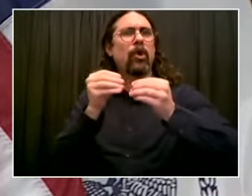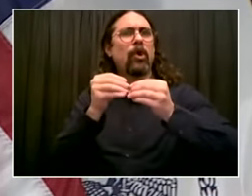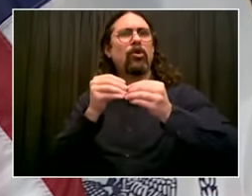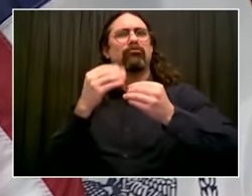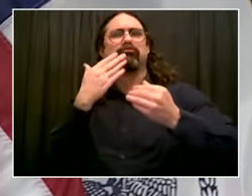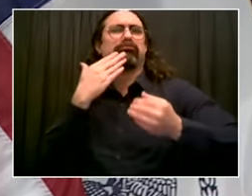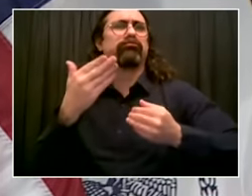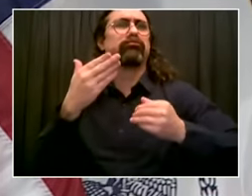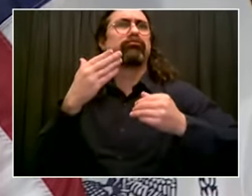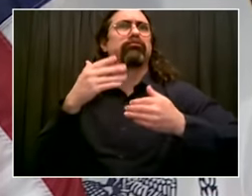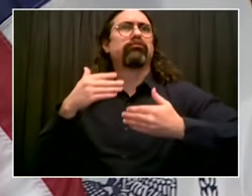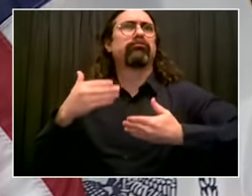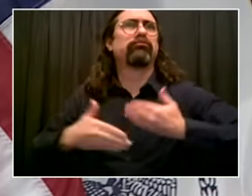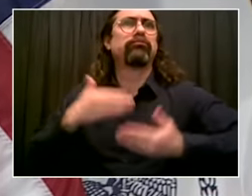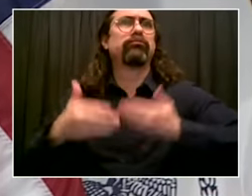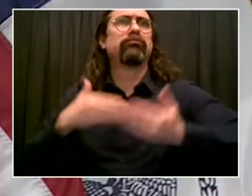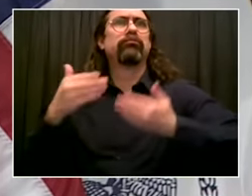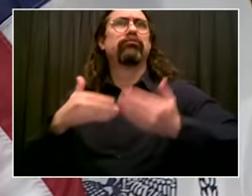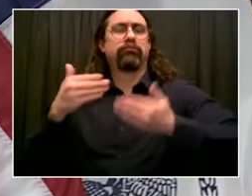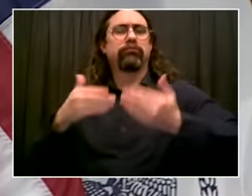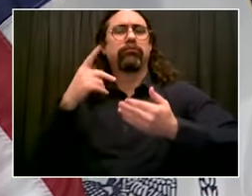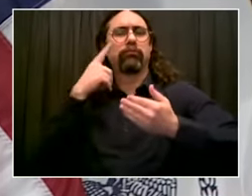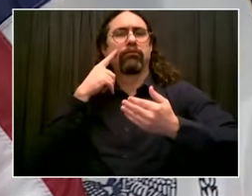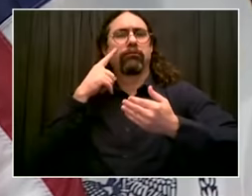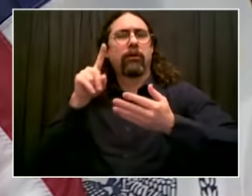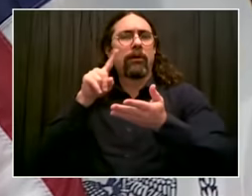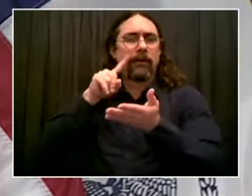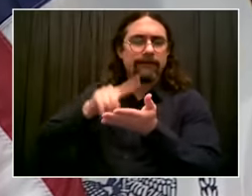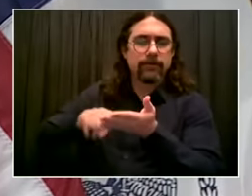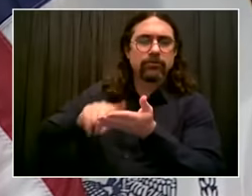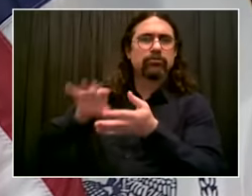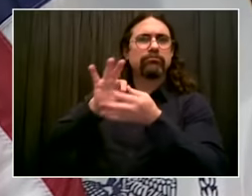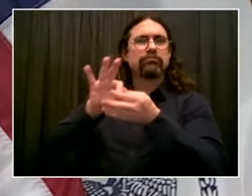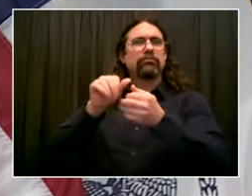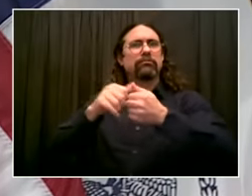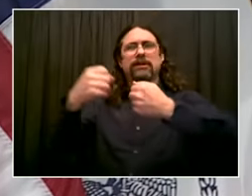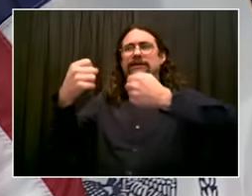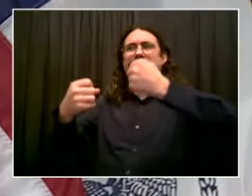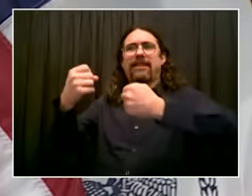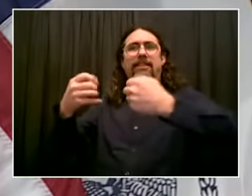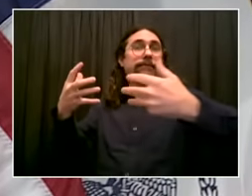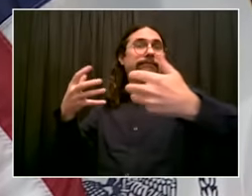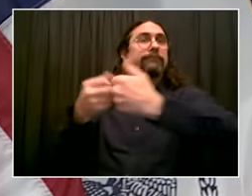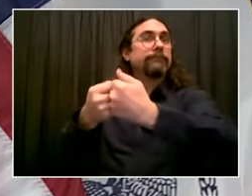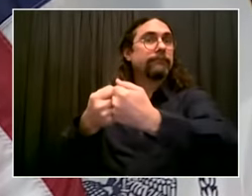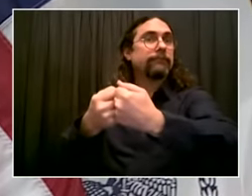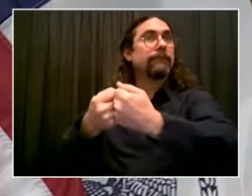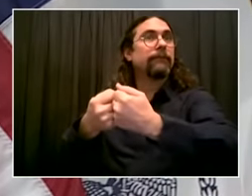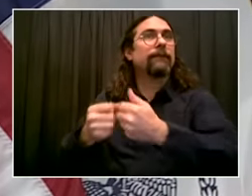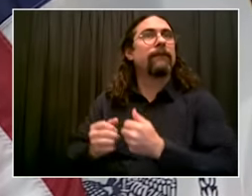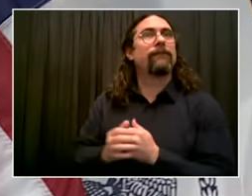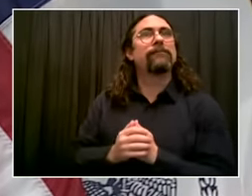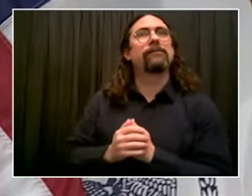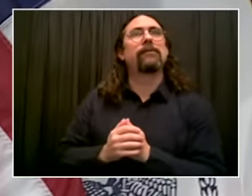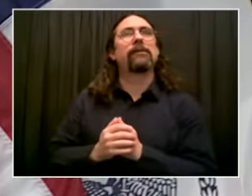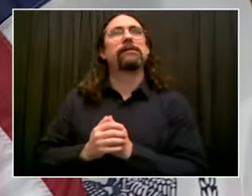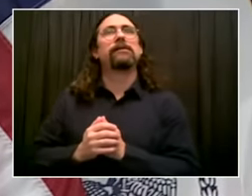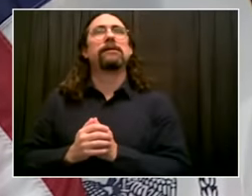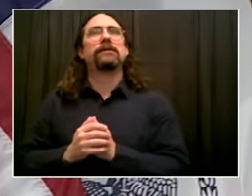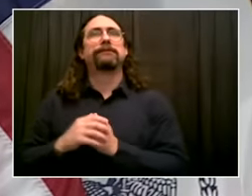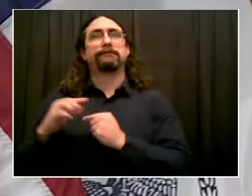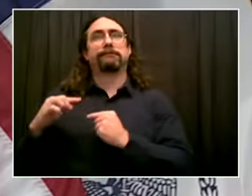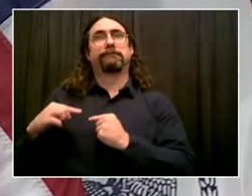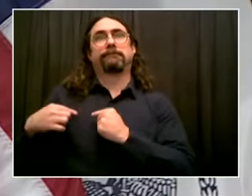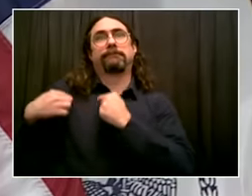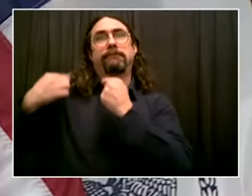since the NYPD had rejected expanding the CIS before, but everyone argues, everyone agrees that reckless drivers should